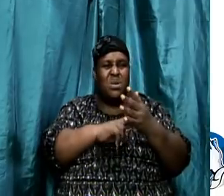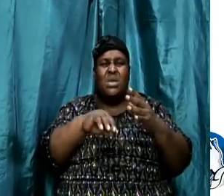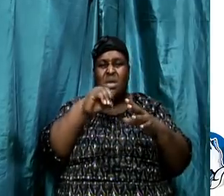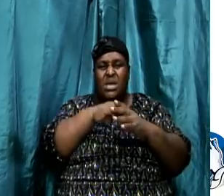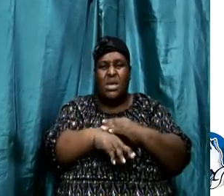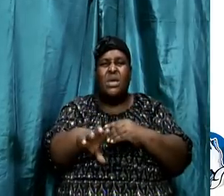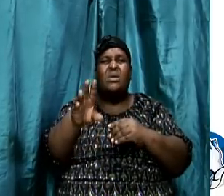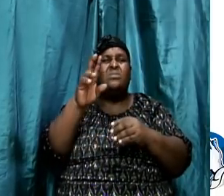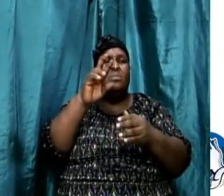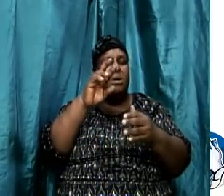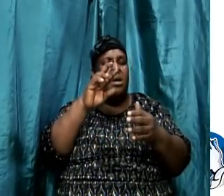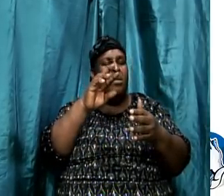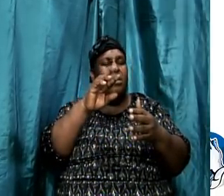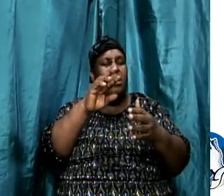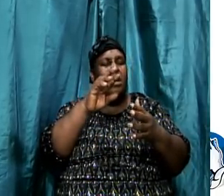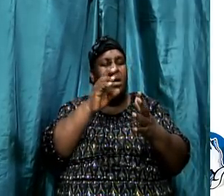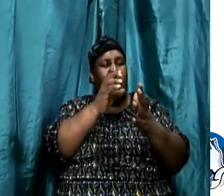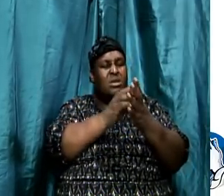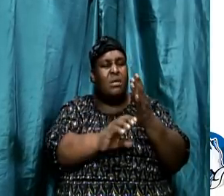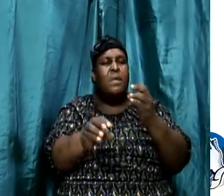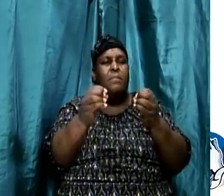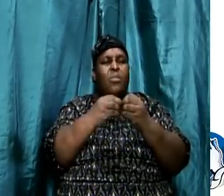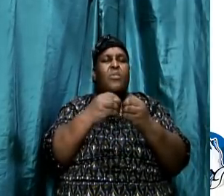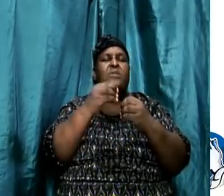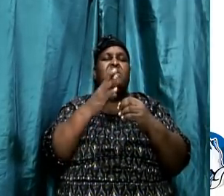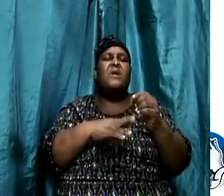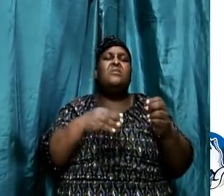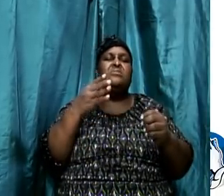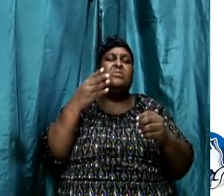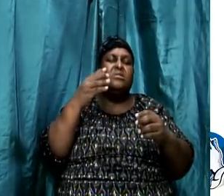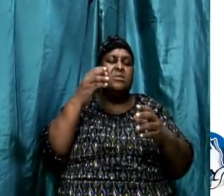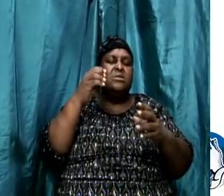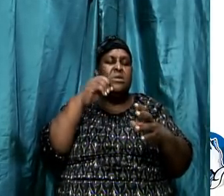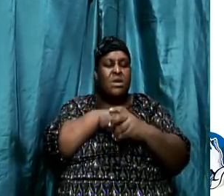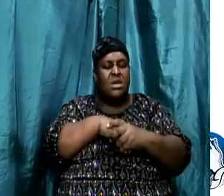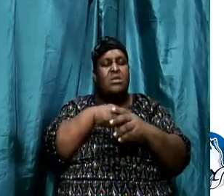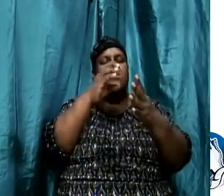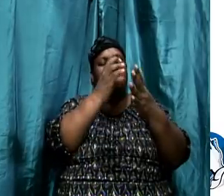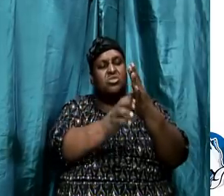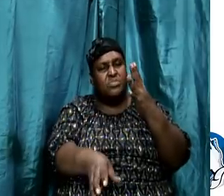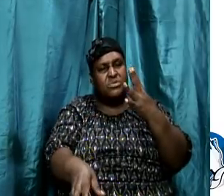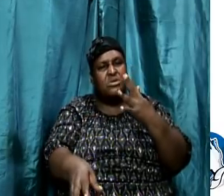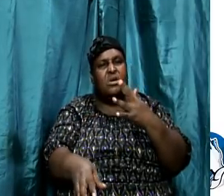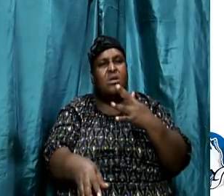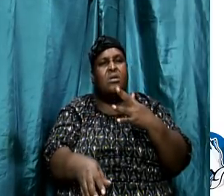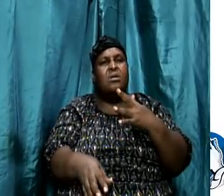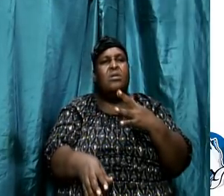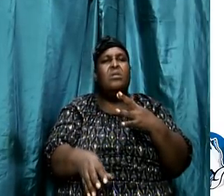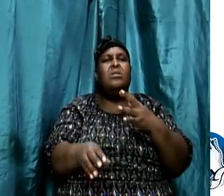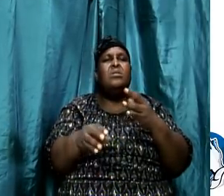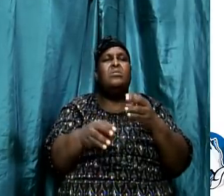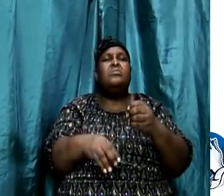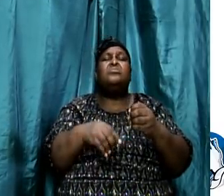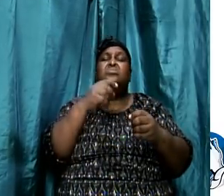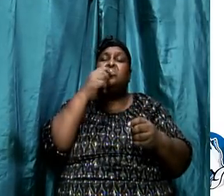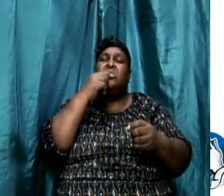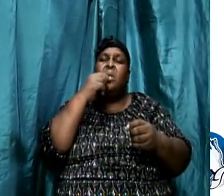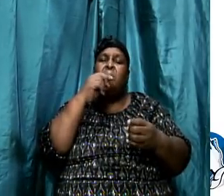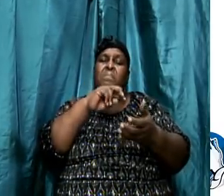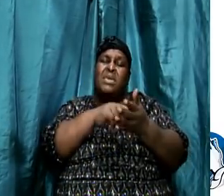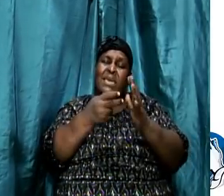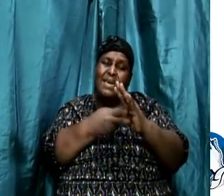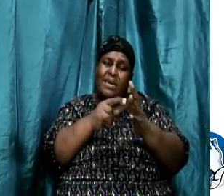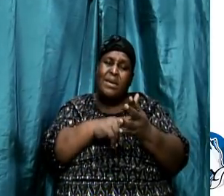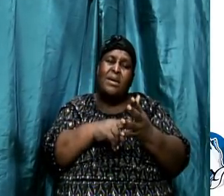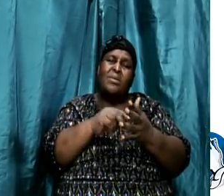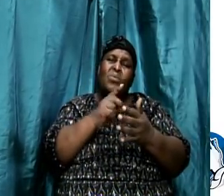passage more than what is actually there. What you want to do is exegesis, which is actually to pull out what the writers in the Old Testament were